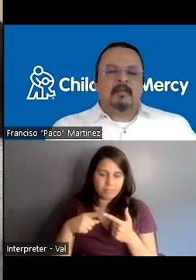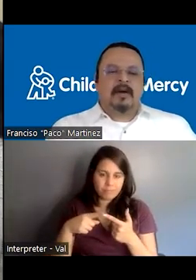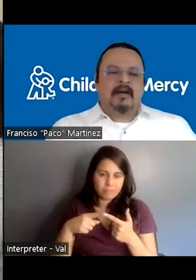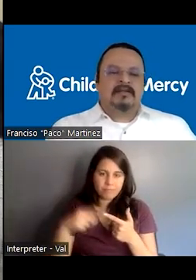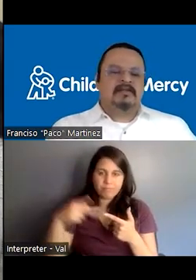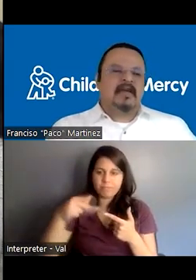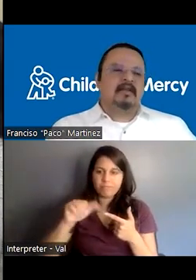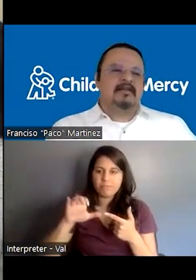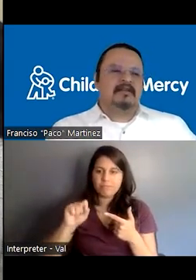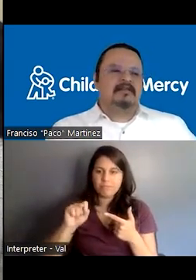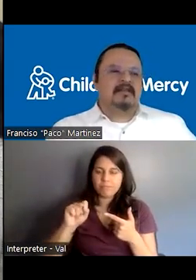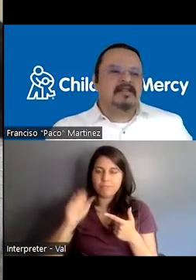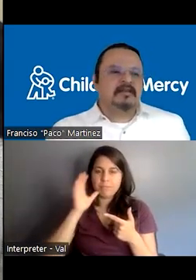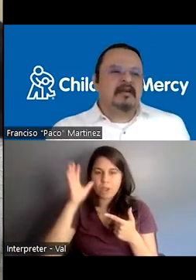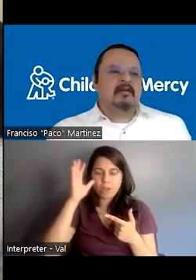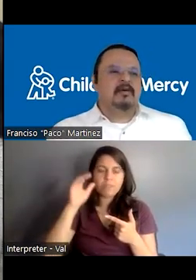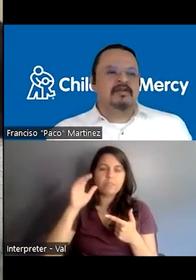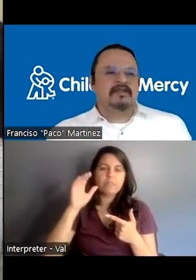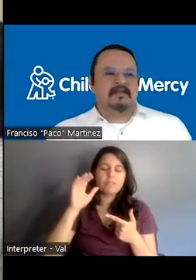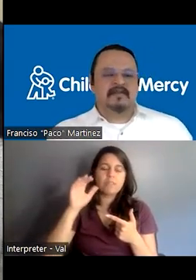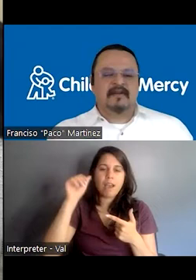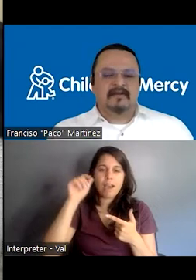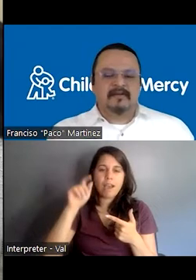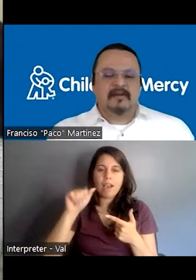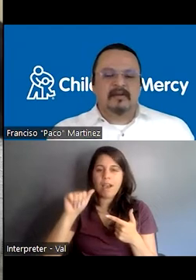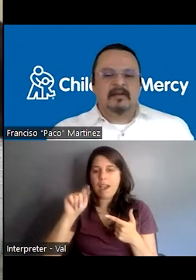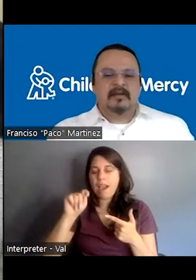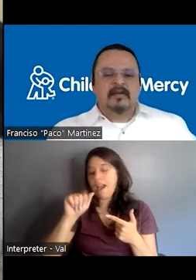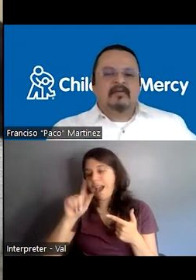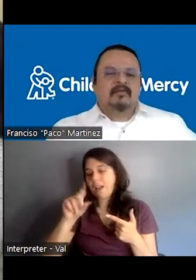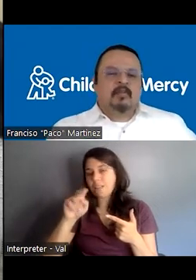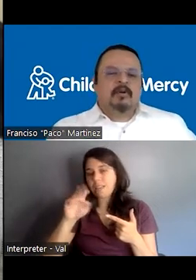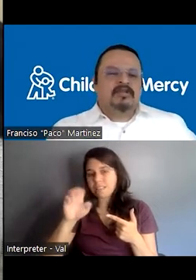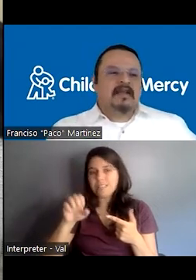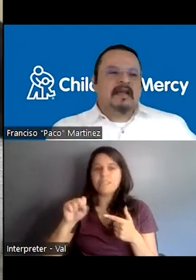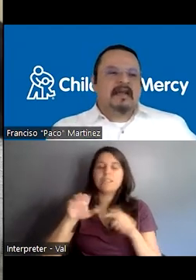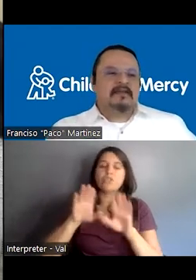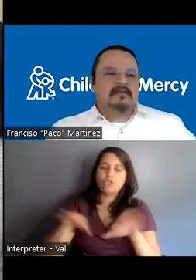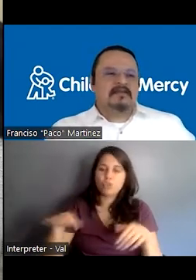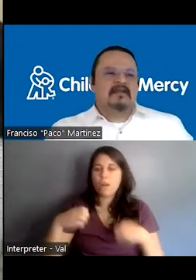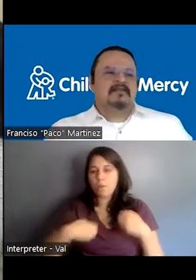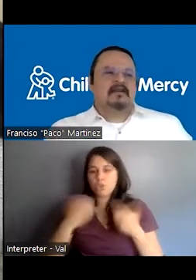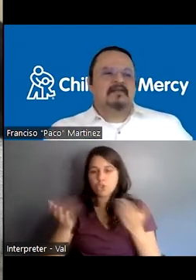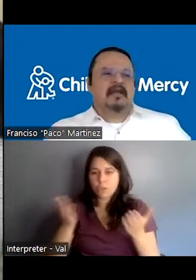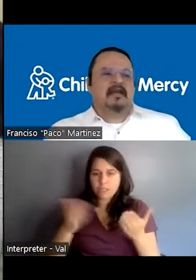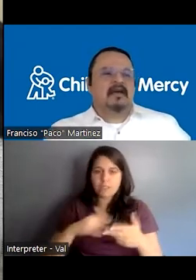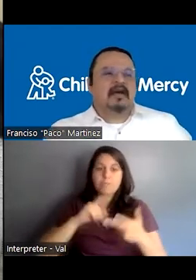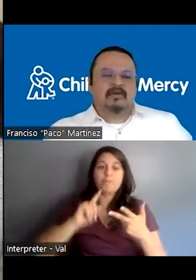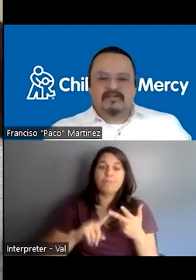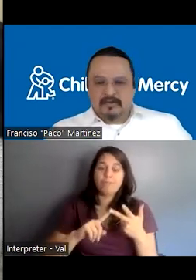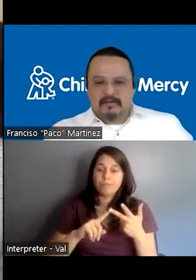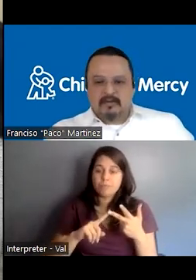parents, adolescents and children emotional services from porch alliance that serves